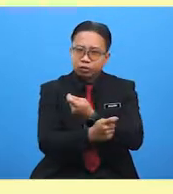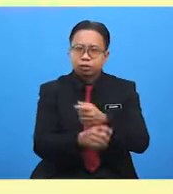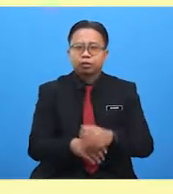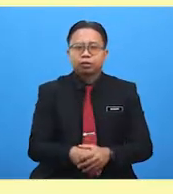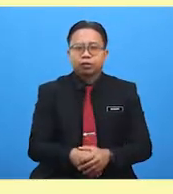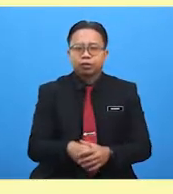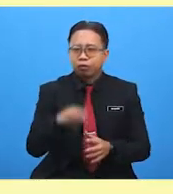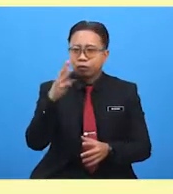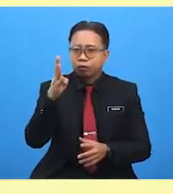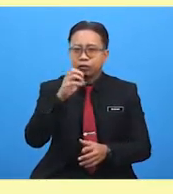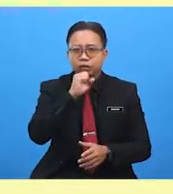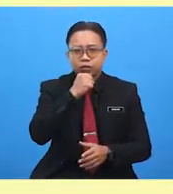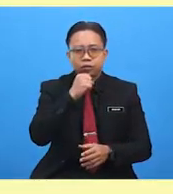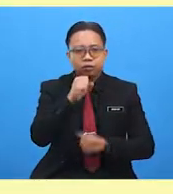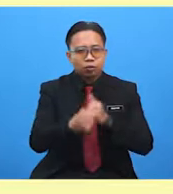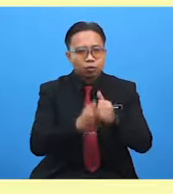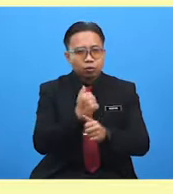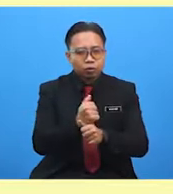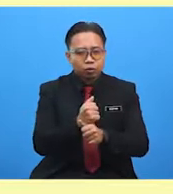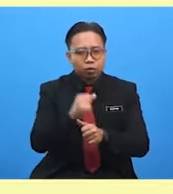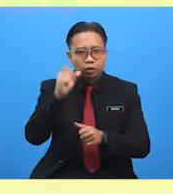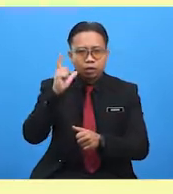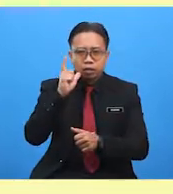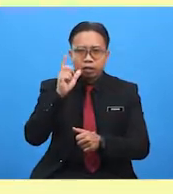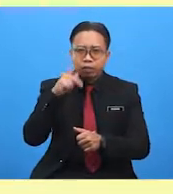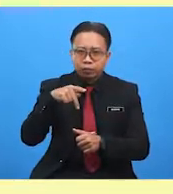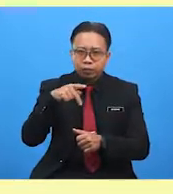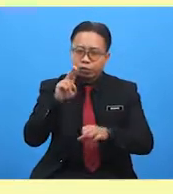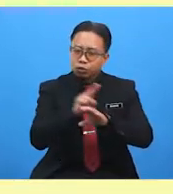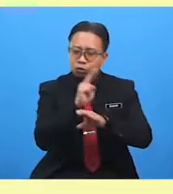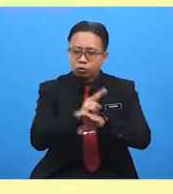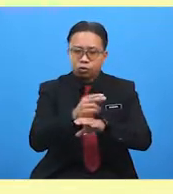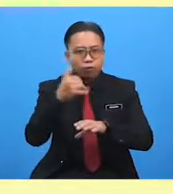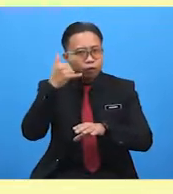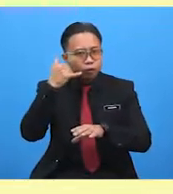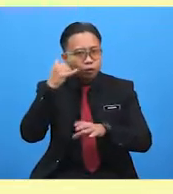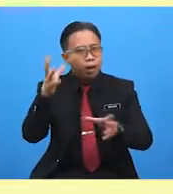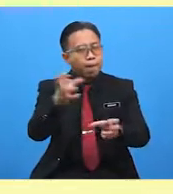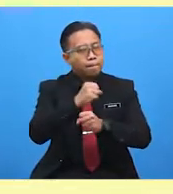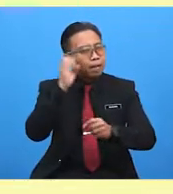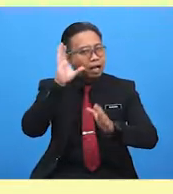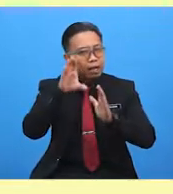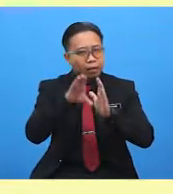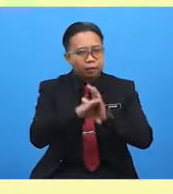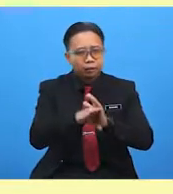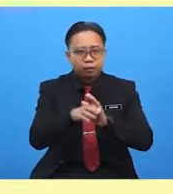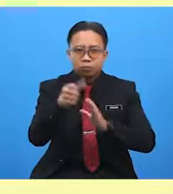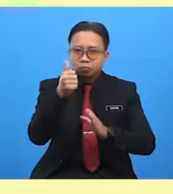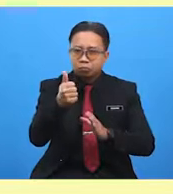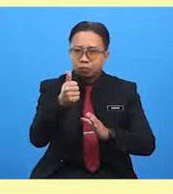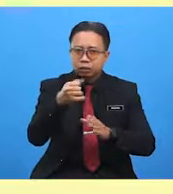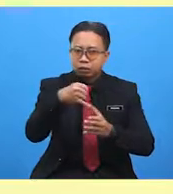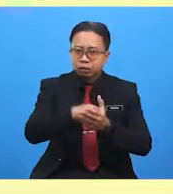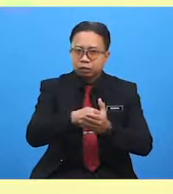-year-old Lucy Preston used her mobile phone to take her weaning photo of a frozen lake in